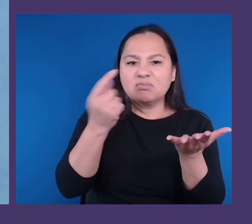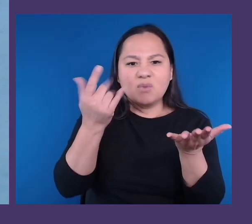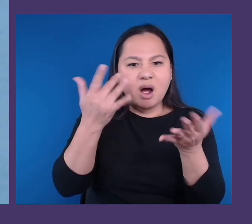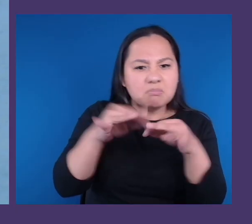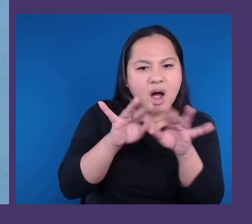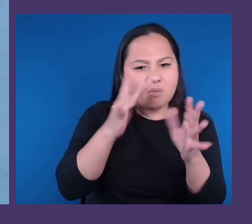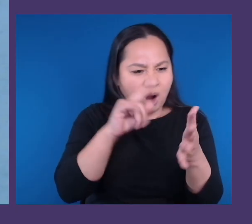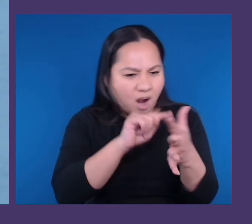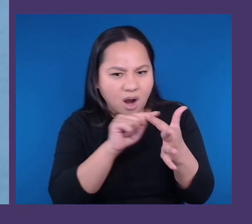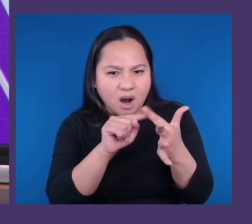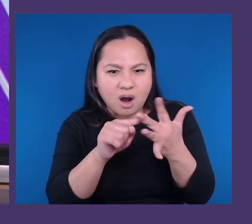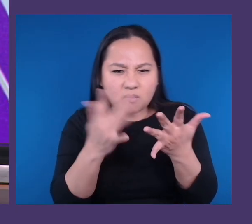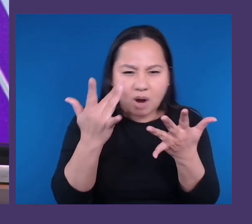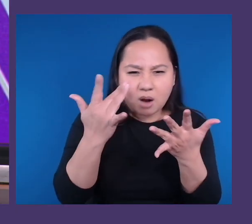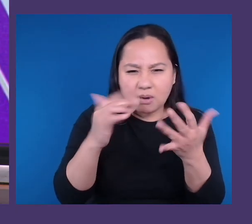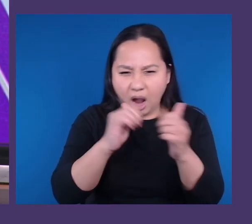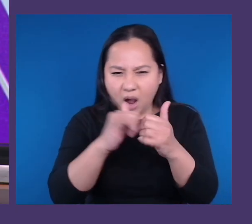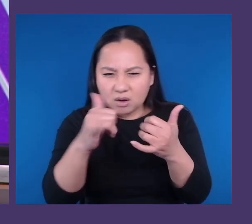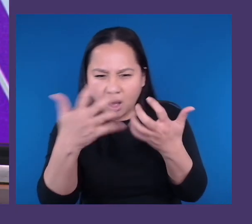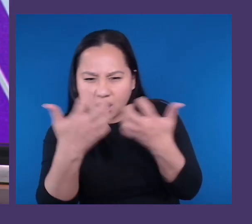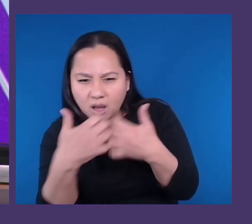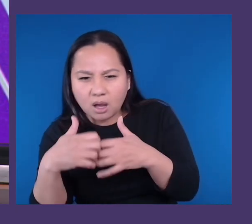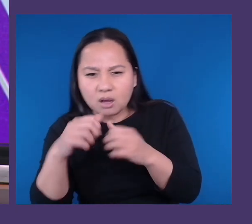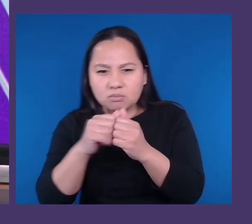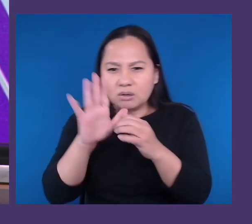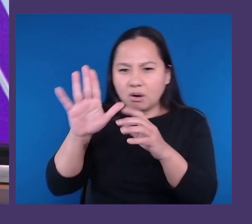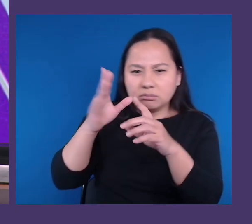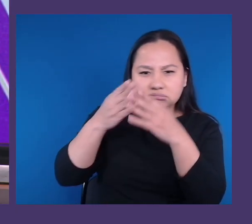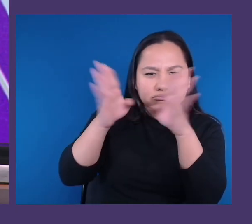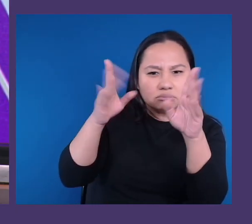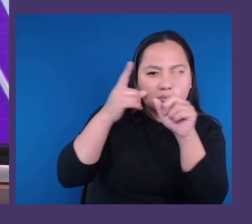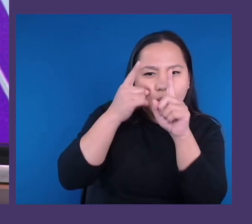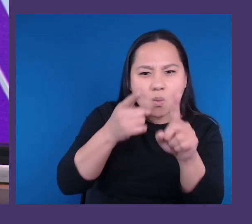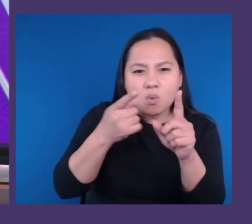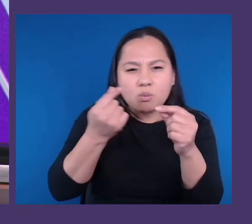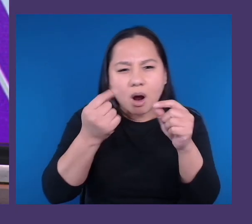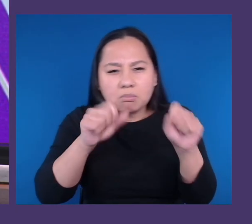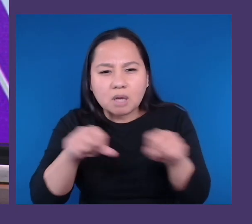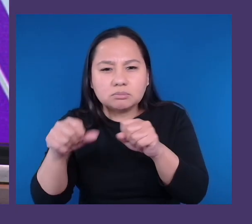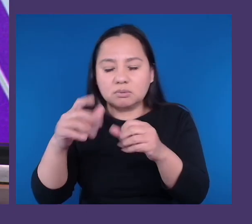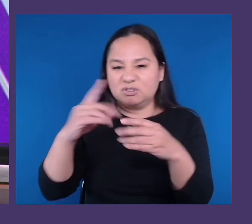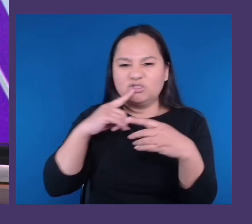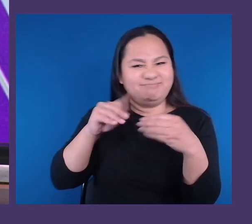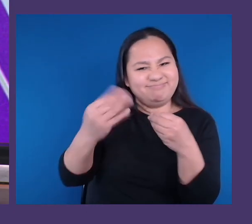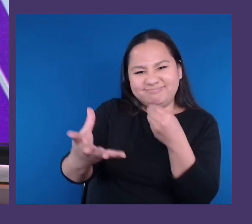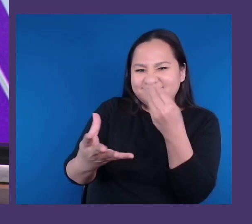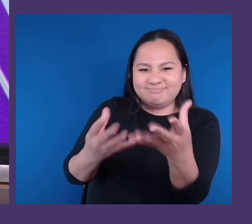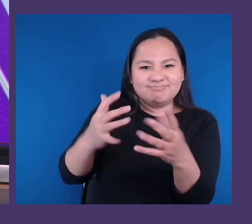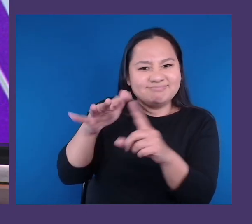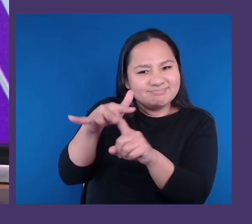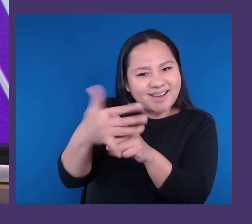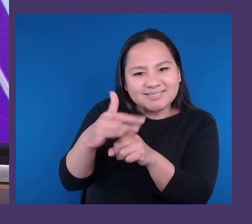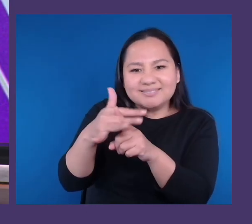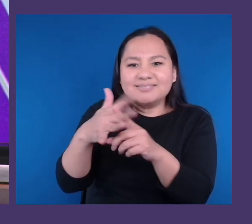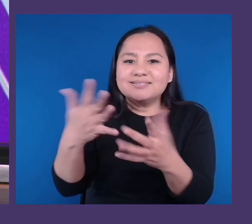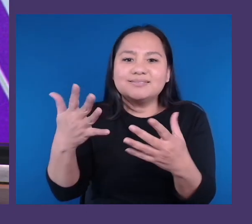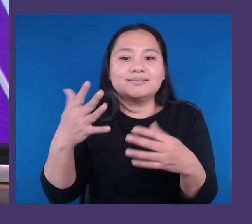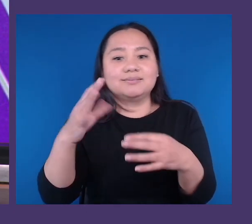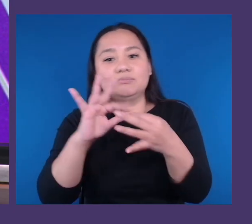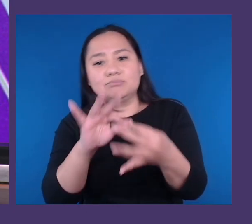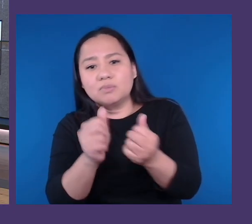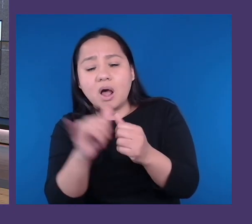whenever possible, just providing context as far as, or providing flexibility, rather, as far as how people get things done. Because